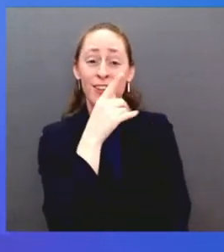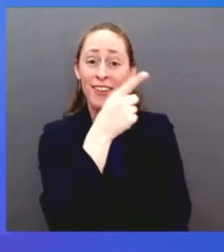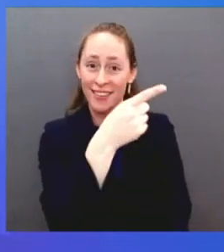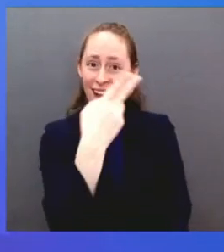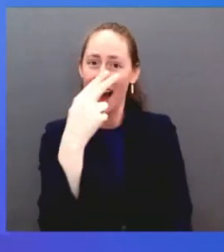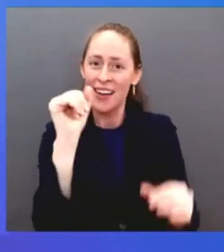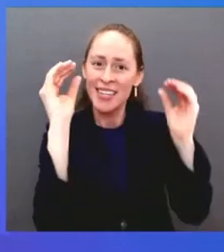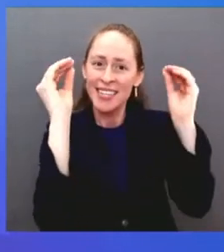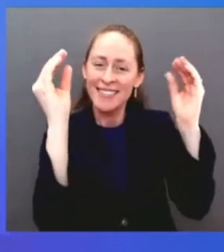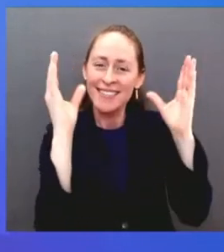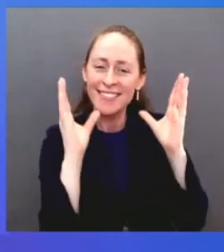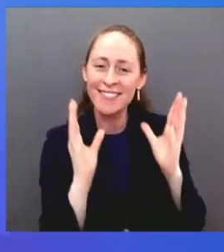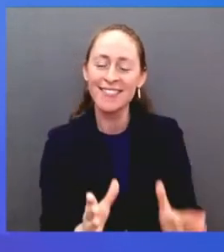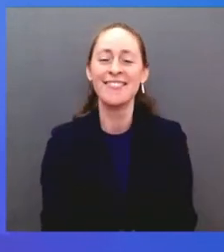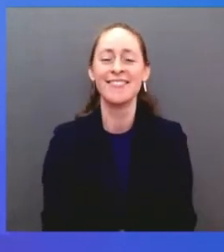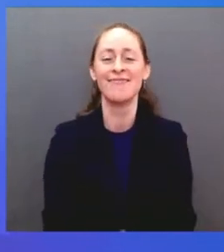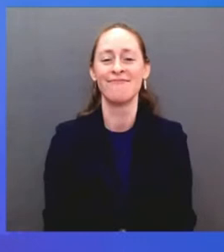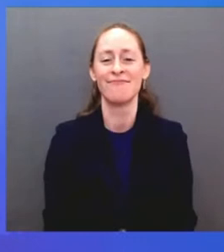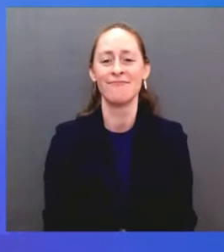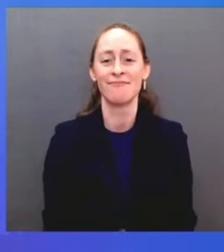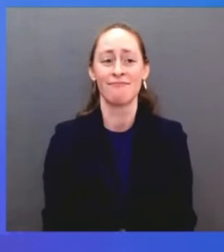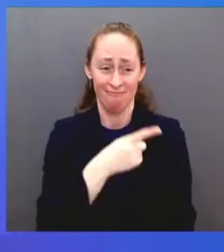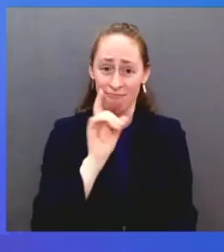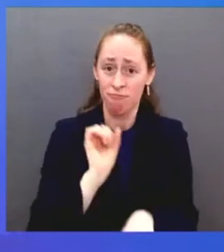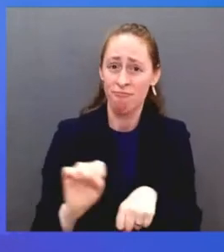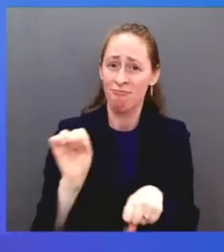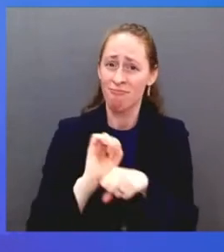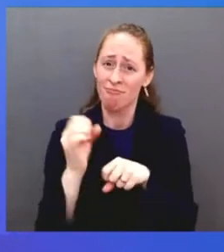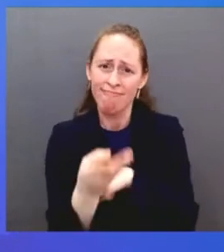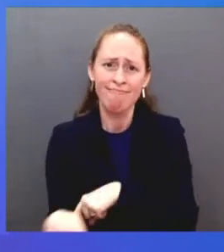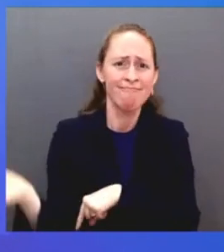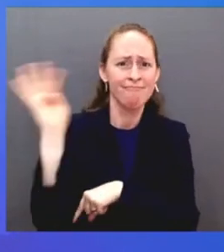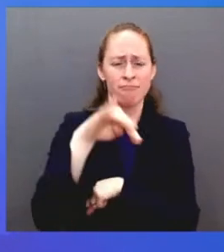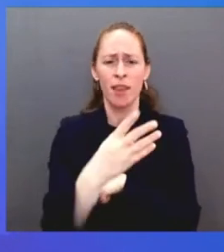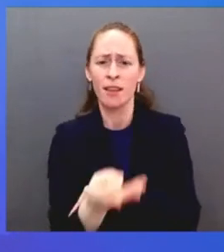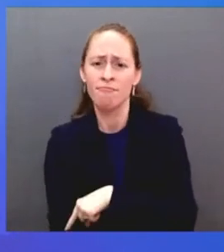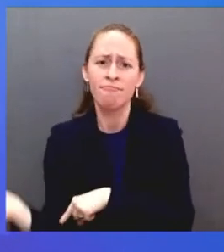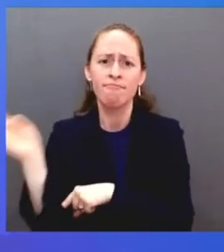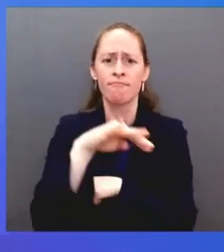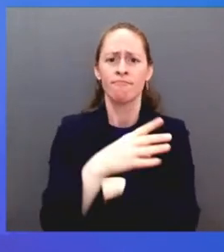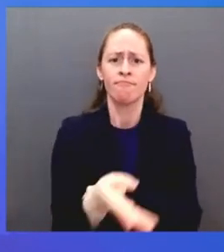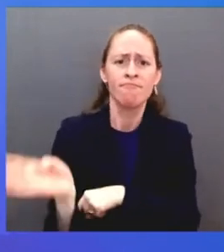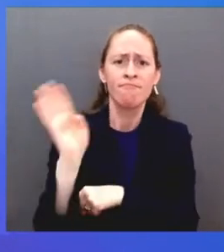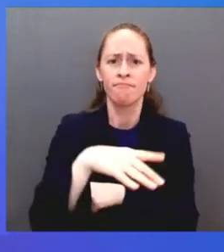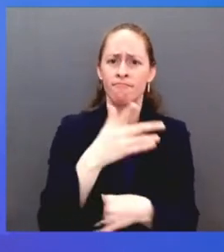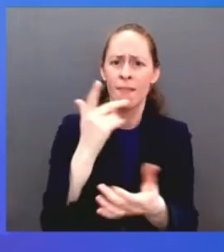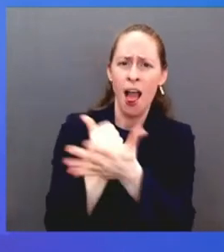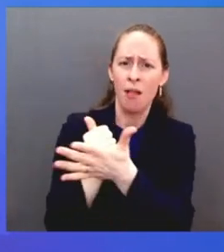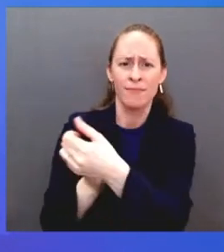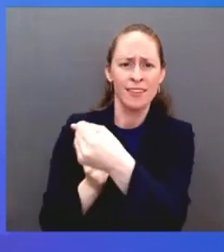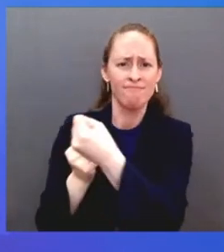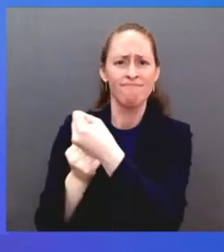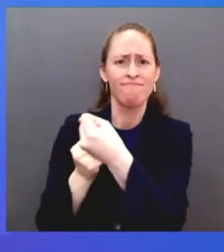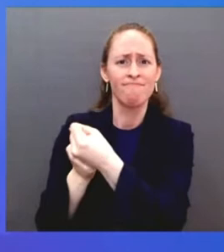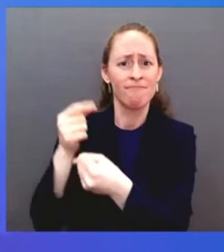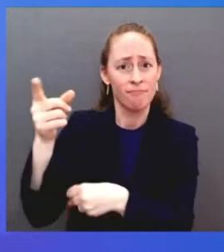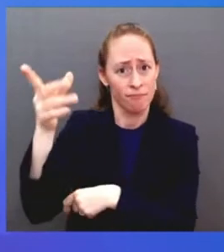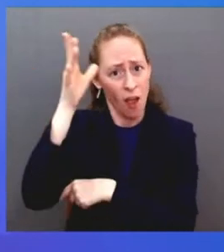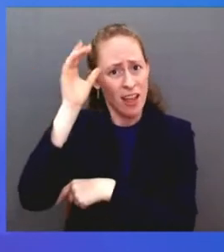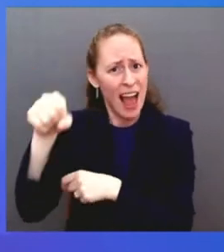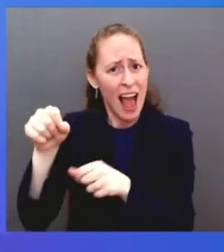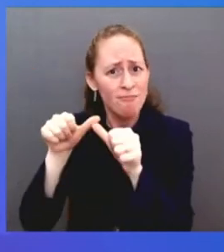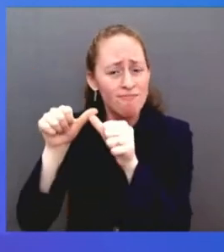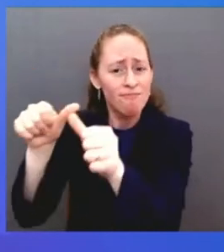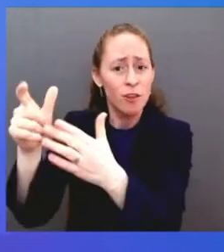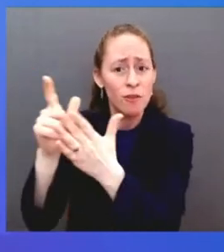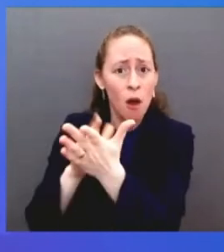enable my father's career transition while also guiding and inspiring four-year-old me. My only